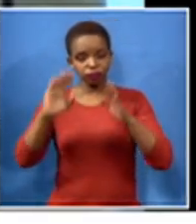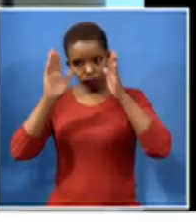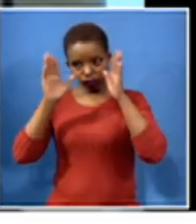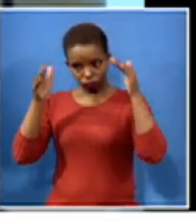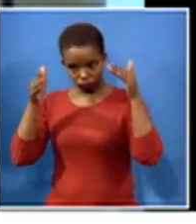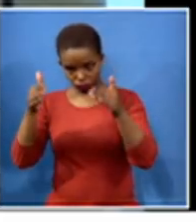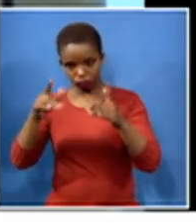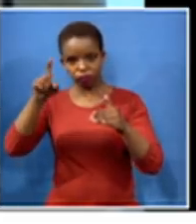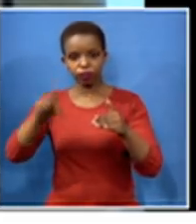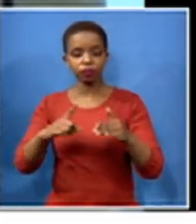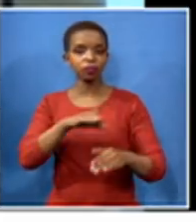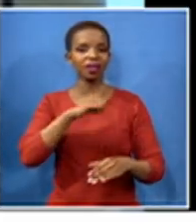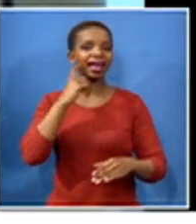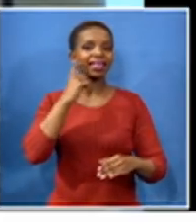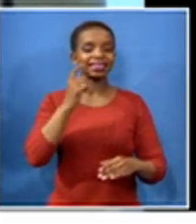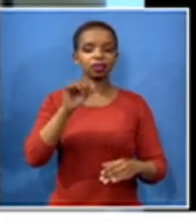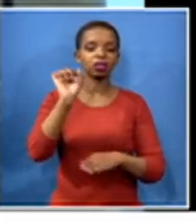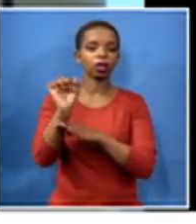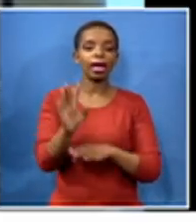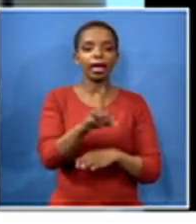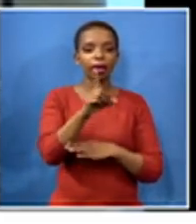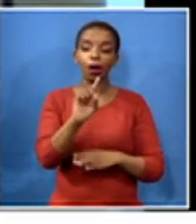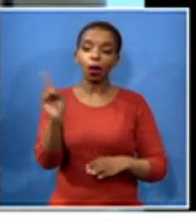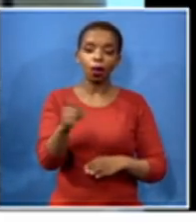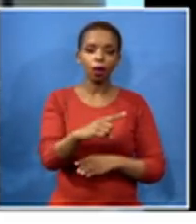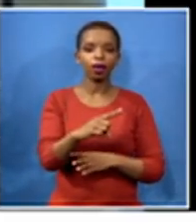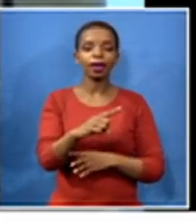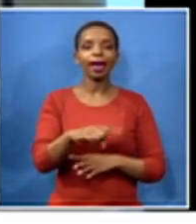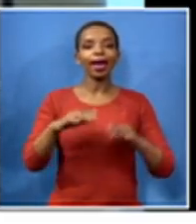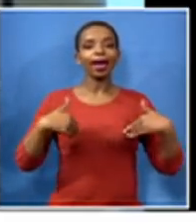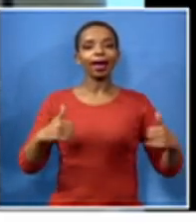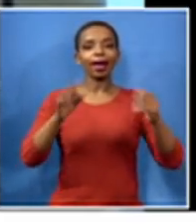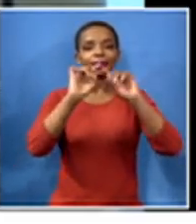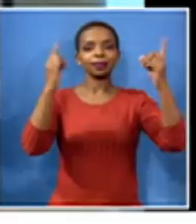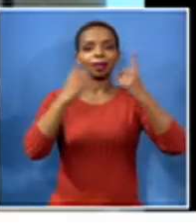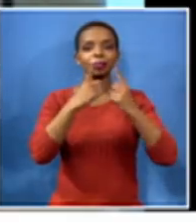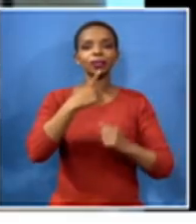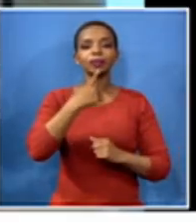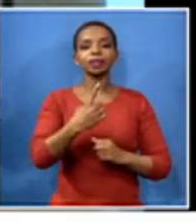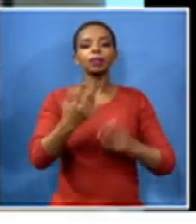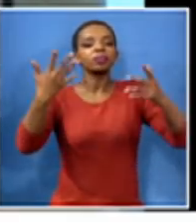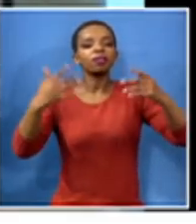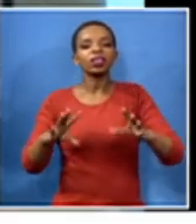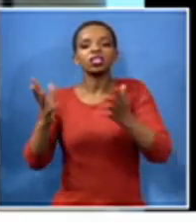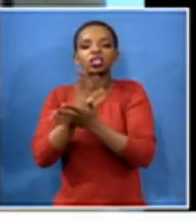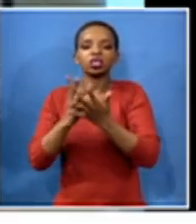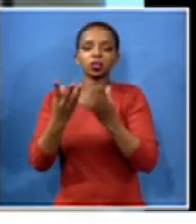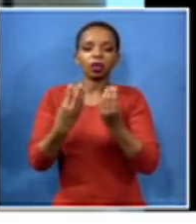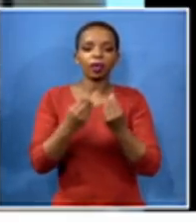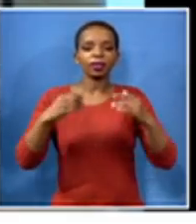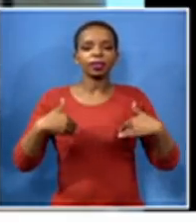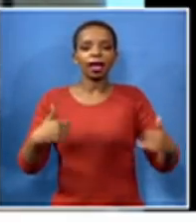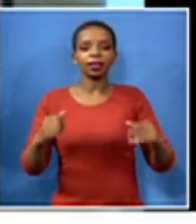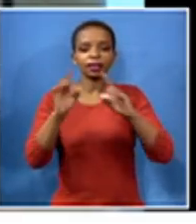insofar as mass testing etc is concerned our health department will say and as we have spoken with the health department as well